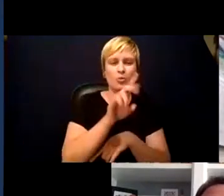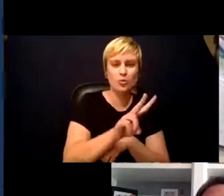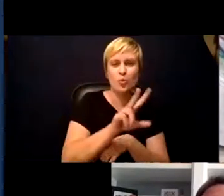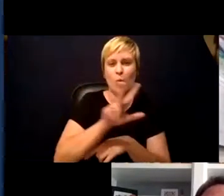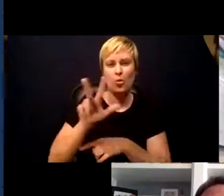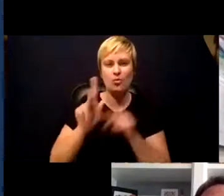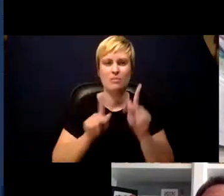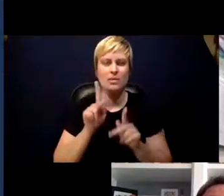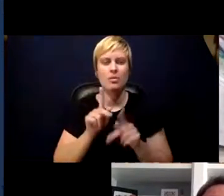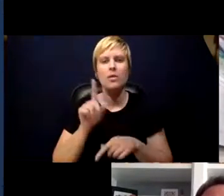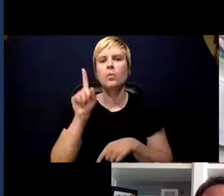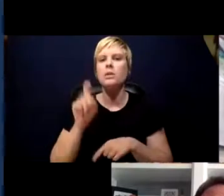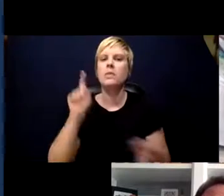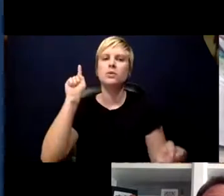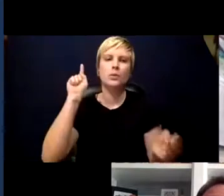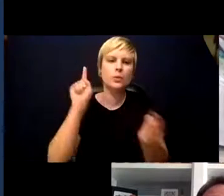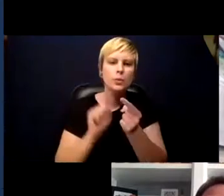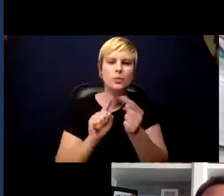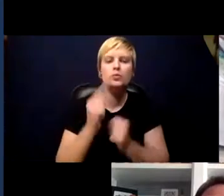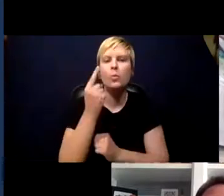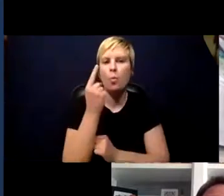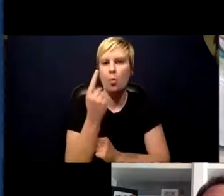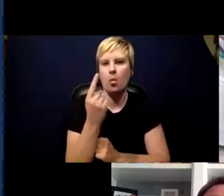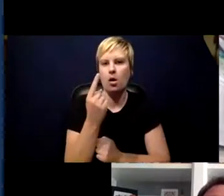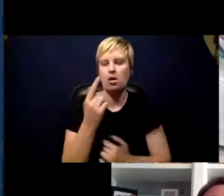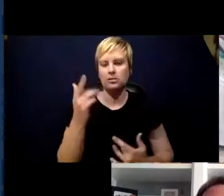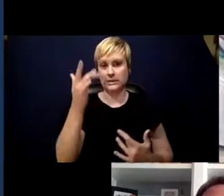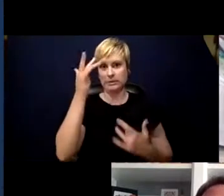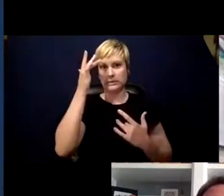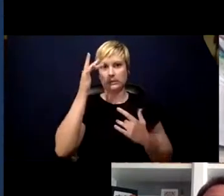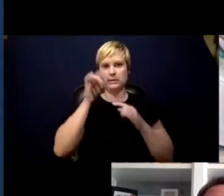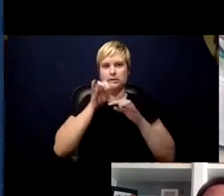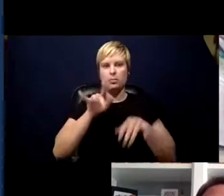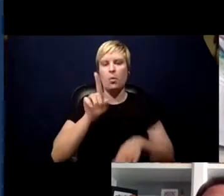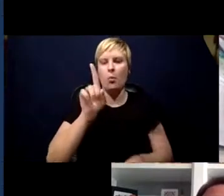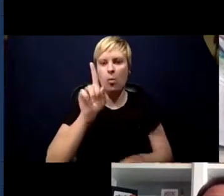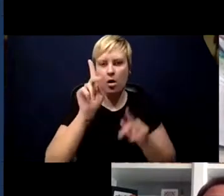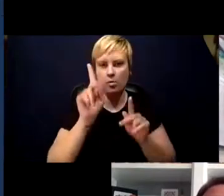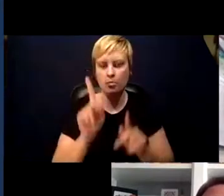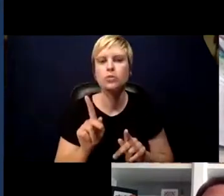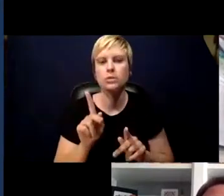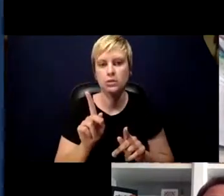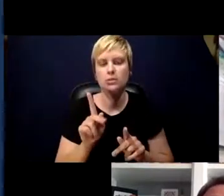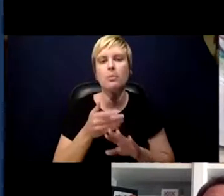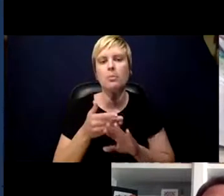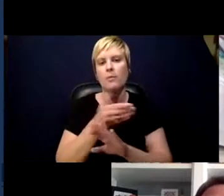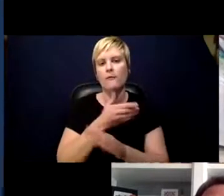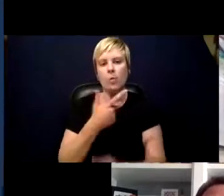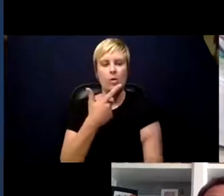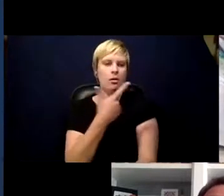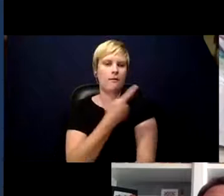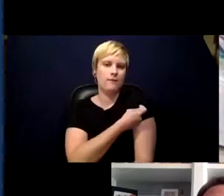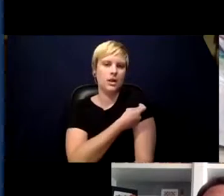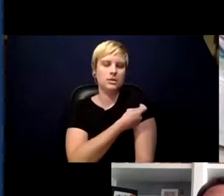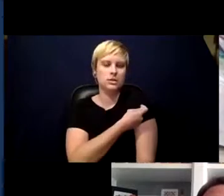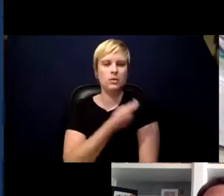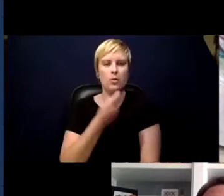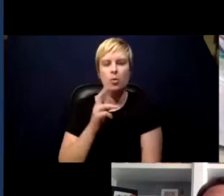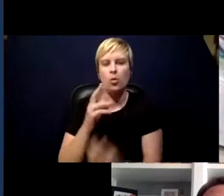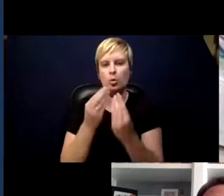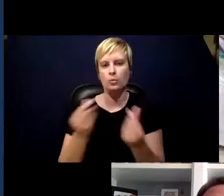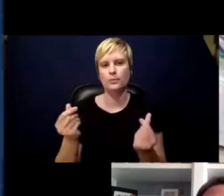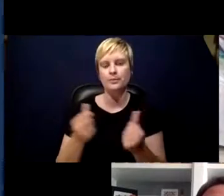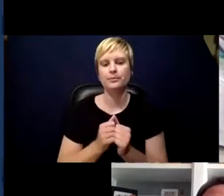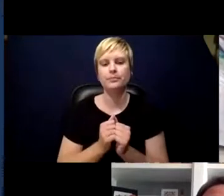order to dramatically slow the transmission until we have a vaccine or cure. As a practicing family physician, it's